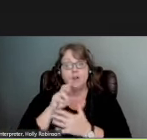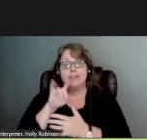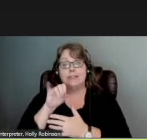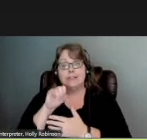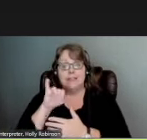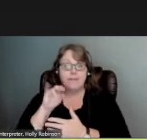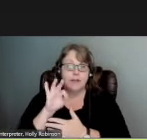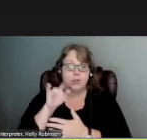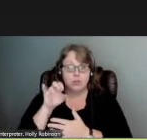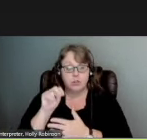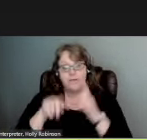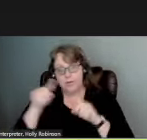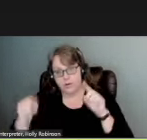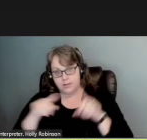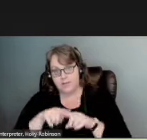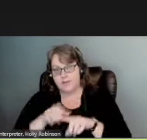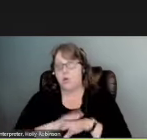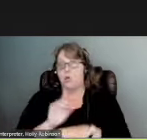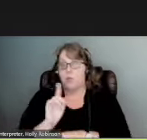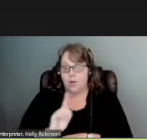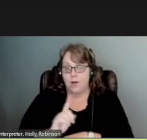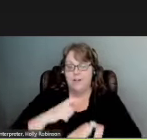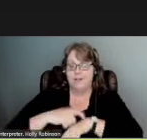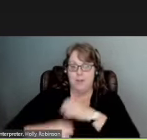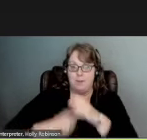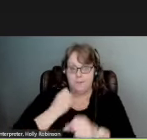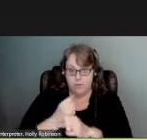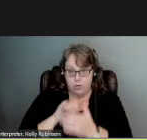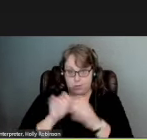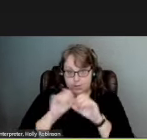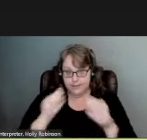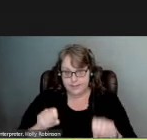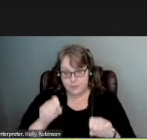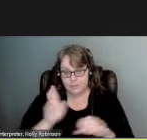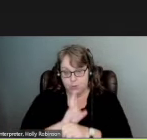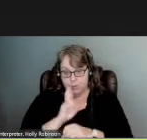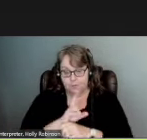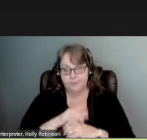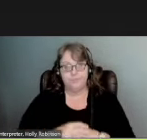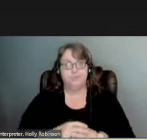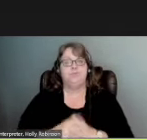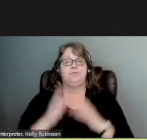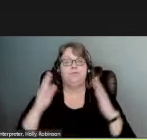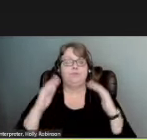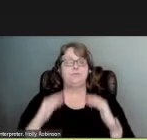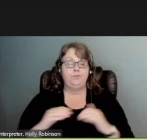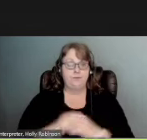is going to vary based on the location and the time of year that these systems are going to be operated. Next slide.